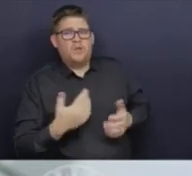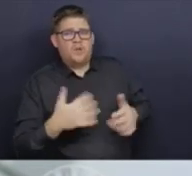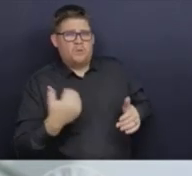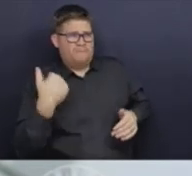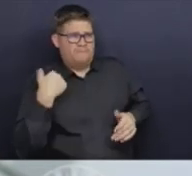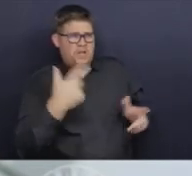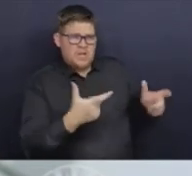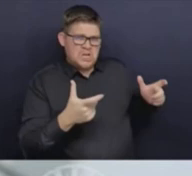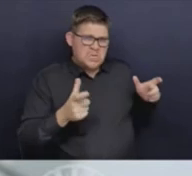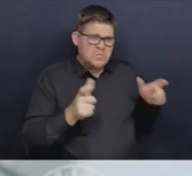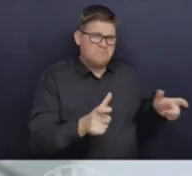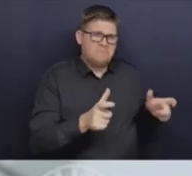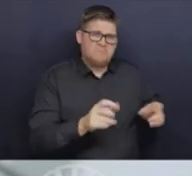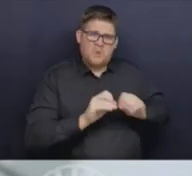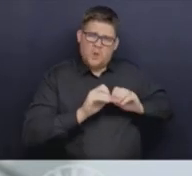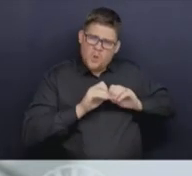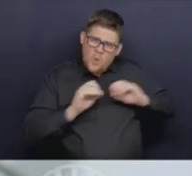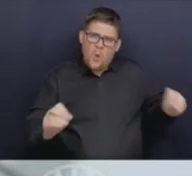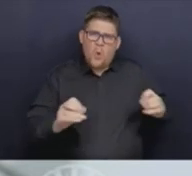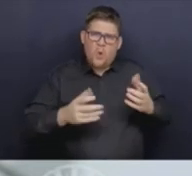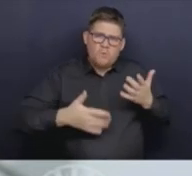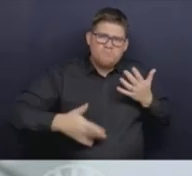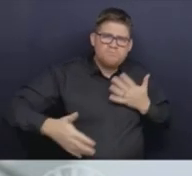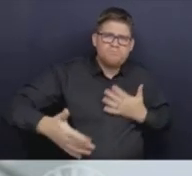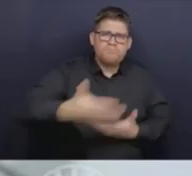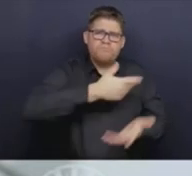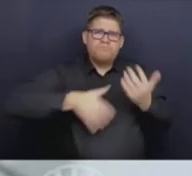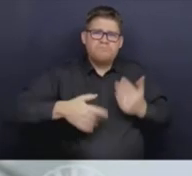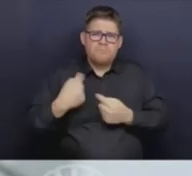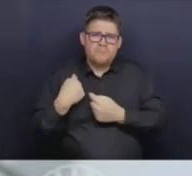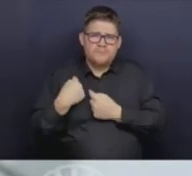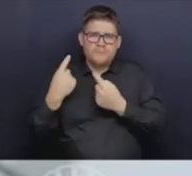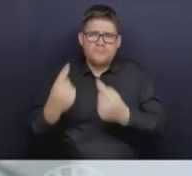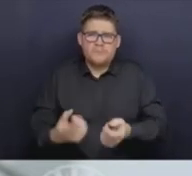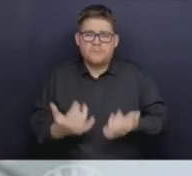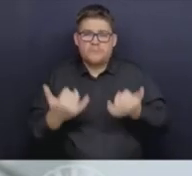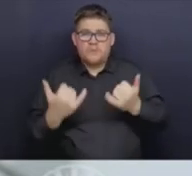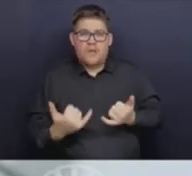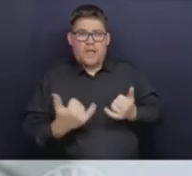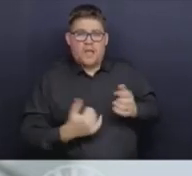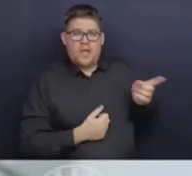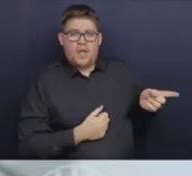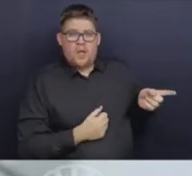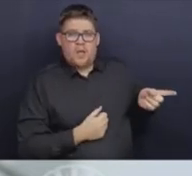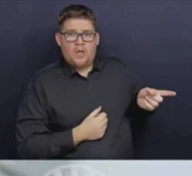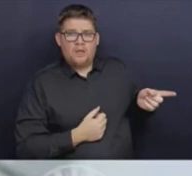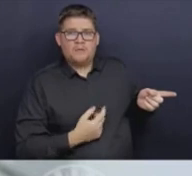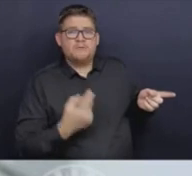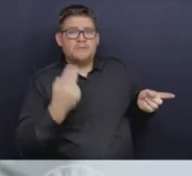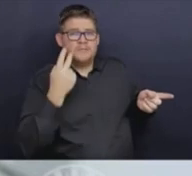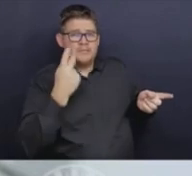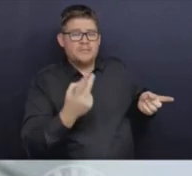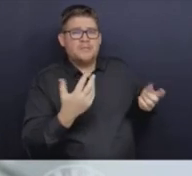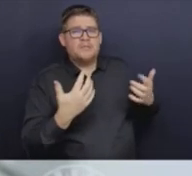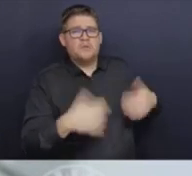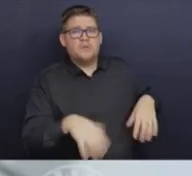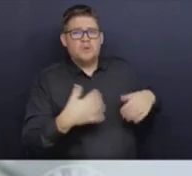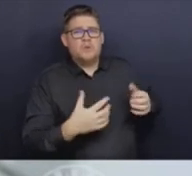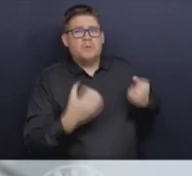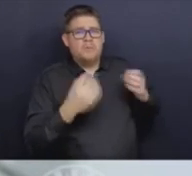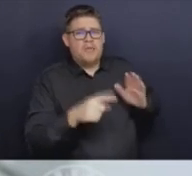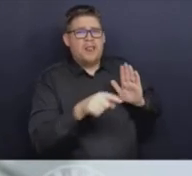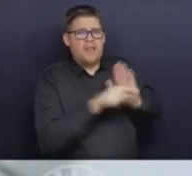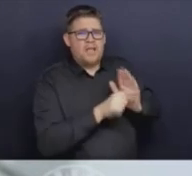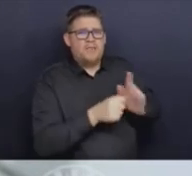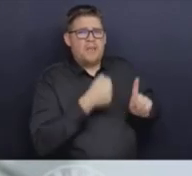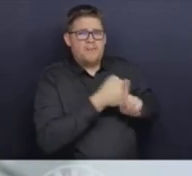COVID zero measures in place for a long time, we see that there were tremendous negative impacts on people,